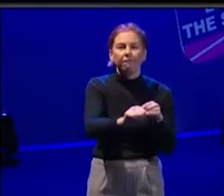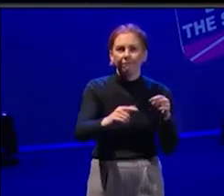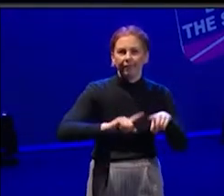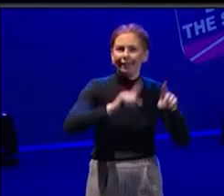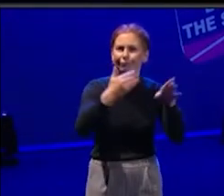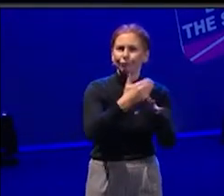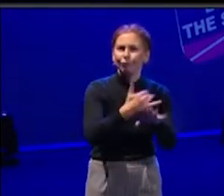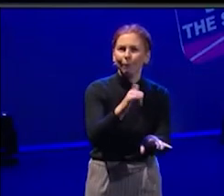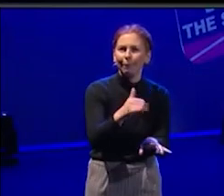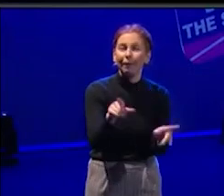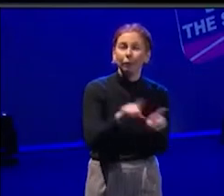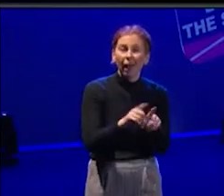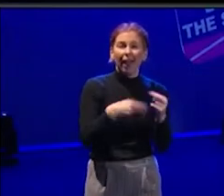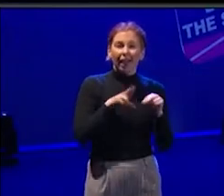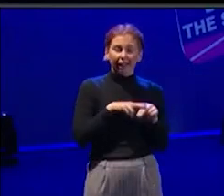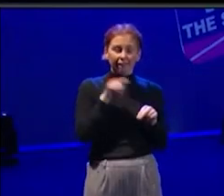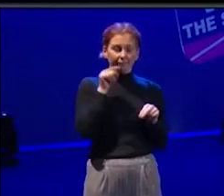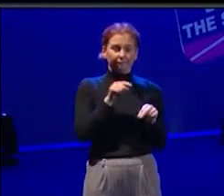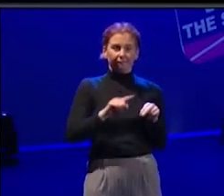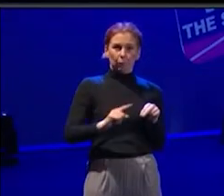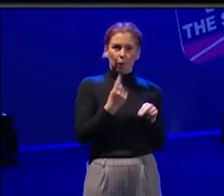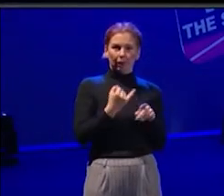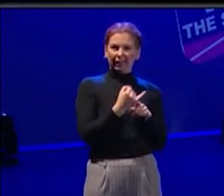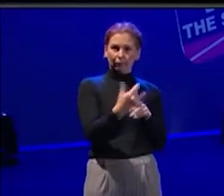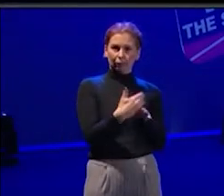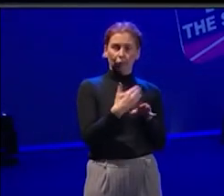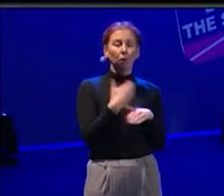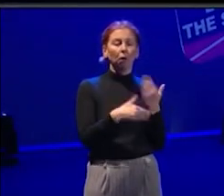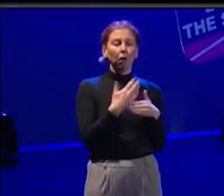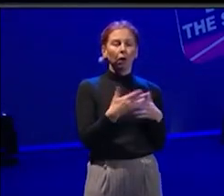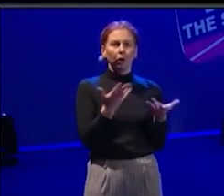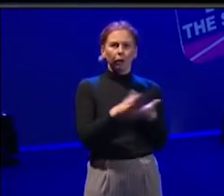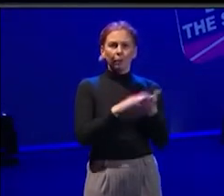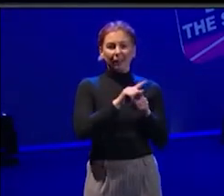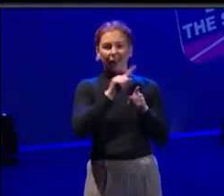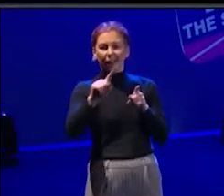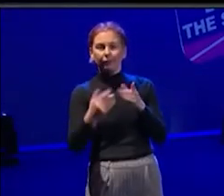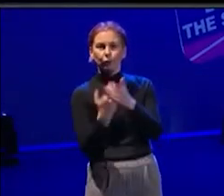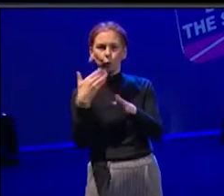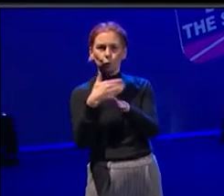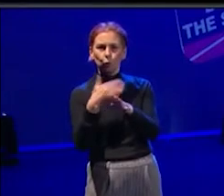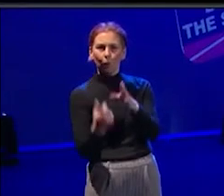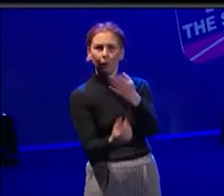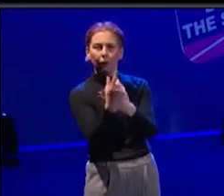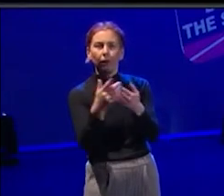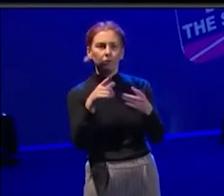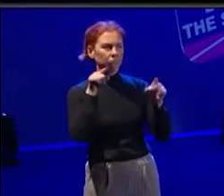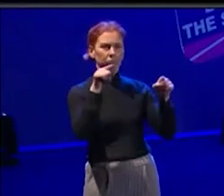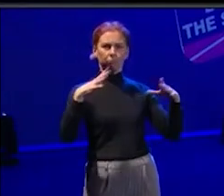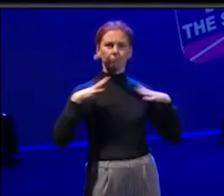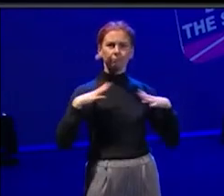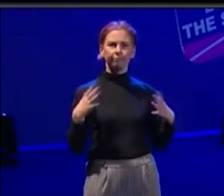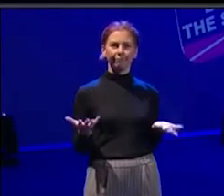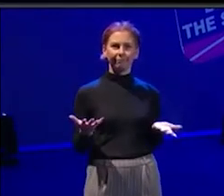more prepped for them in those particular organisations, because you know how they work, you know how they, how their staff is, how they treat